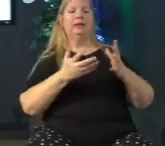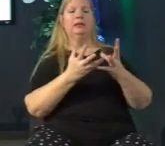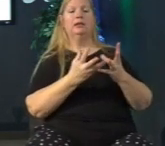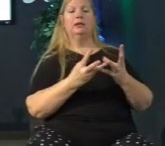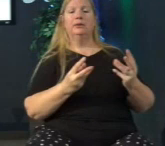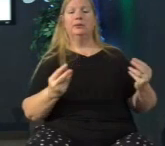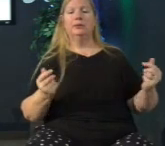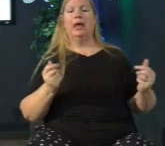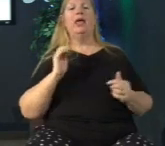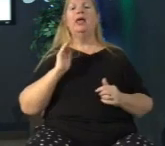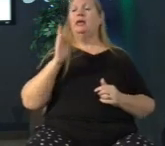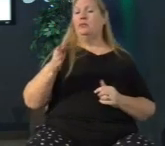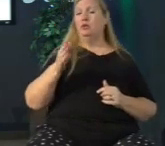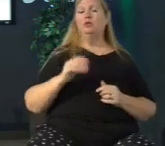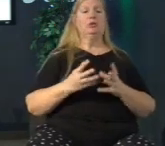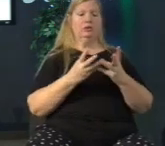Jesus told little James